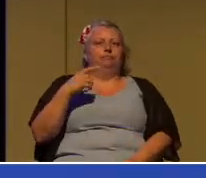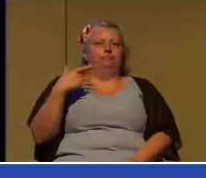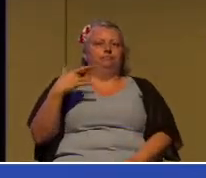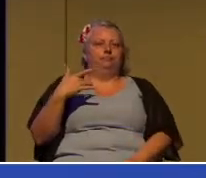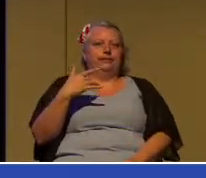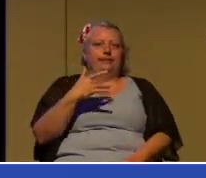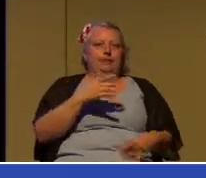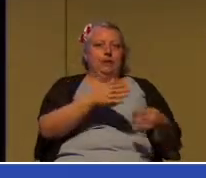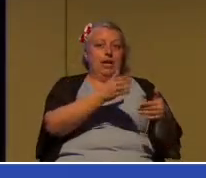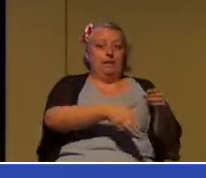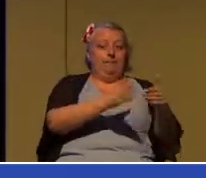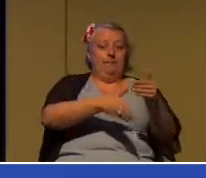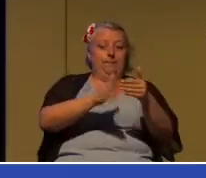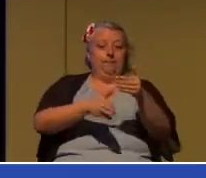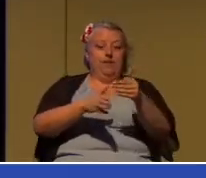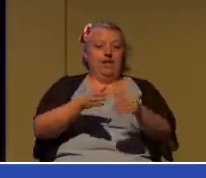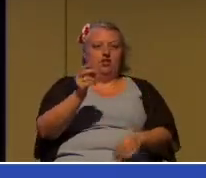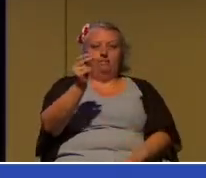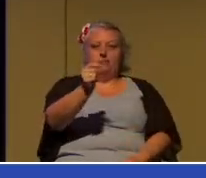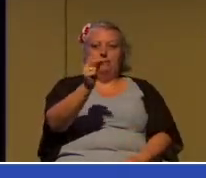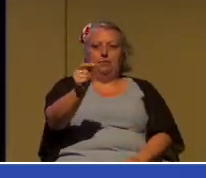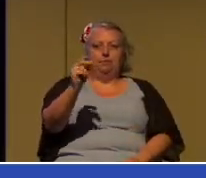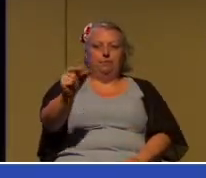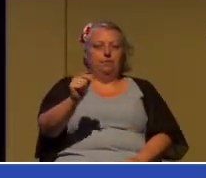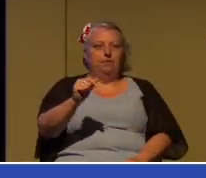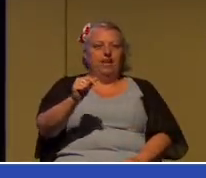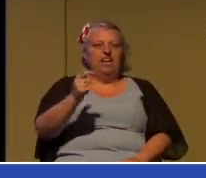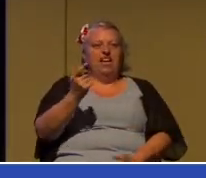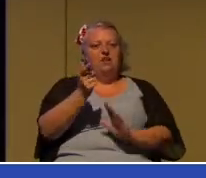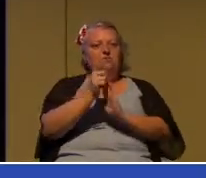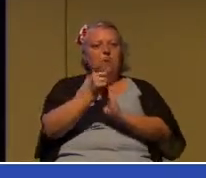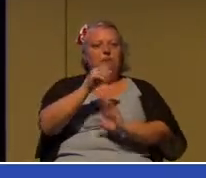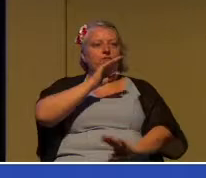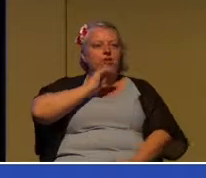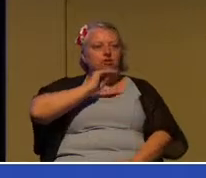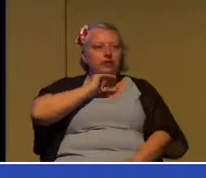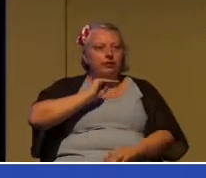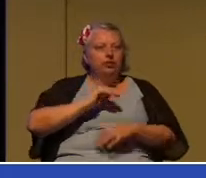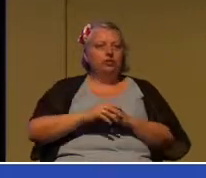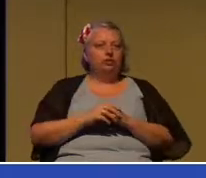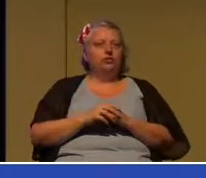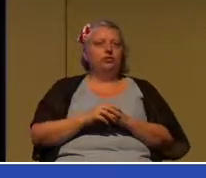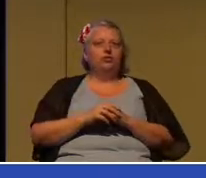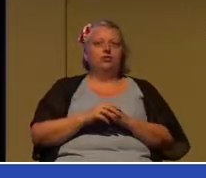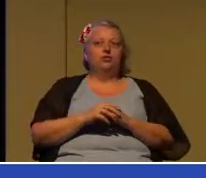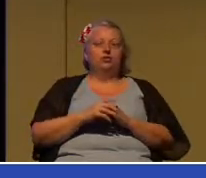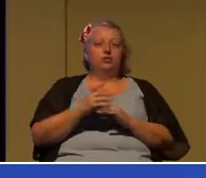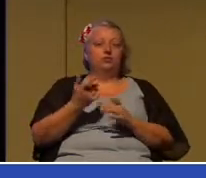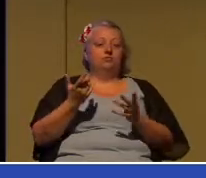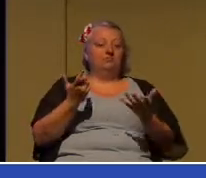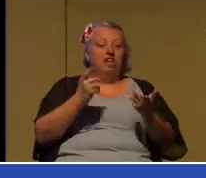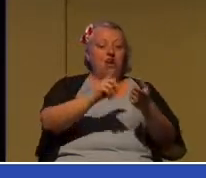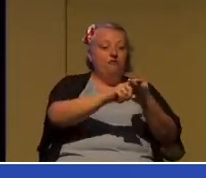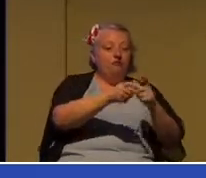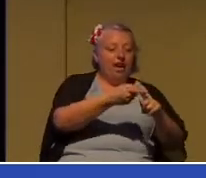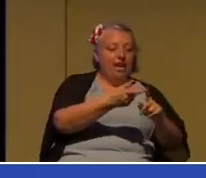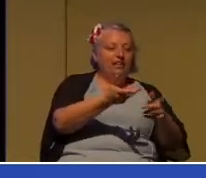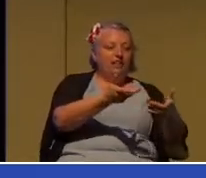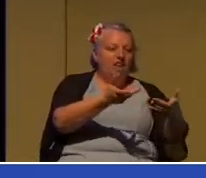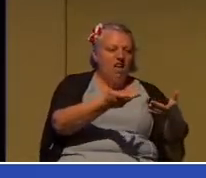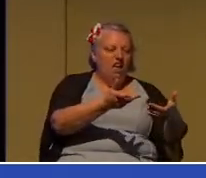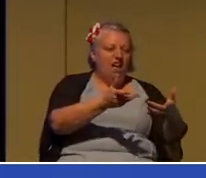and in moments of frustration. We have a falling out with our friends, and so